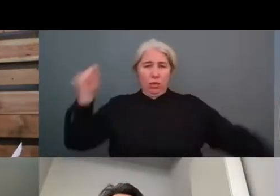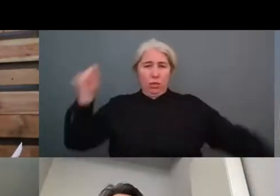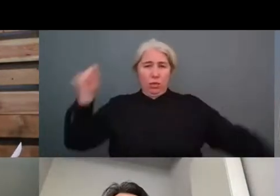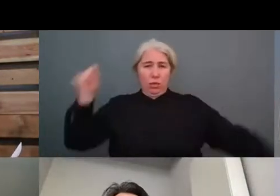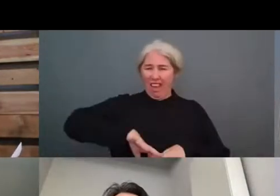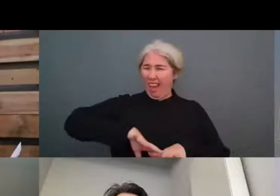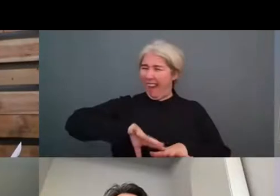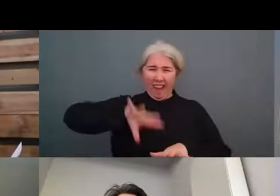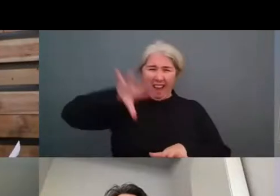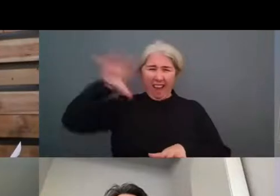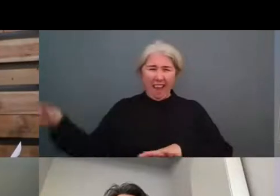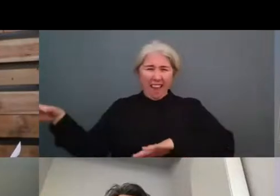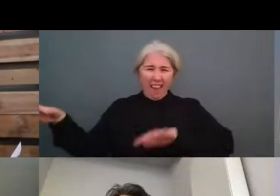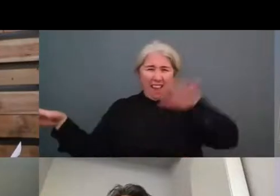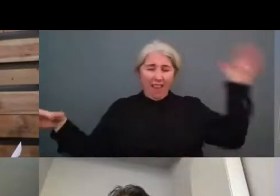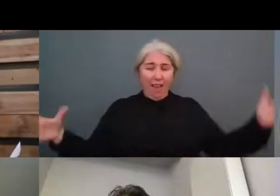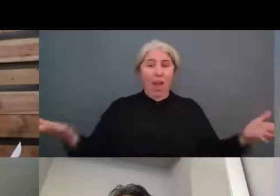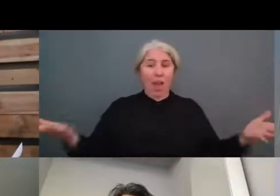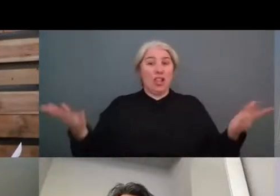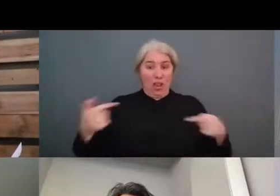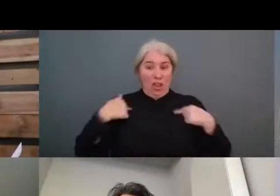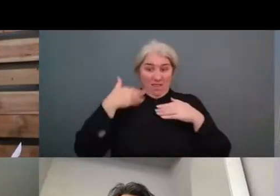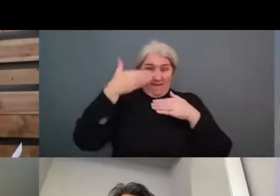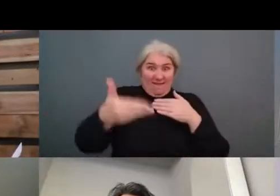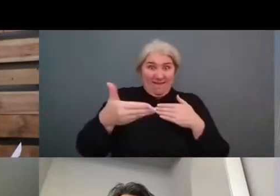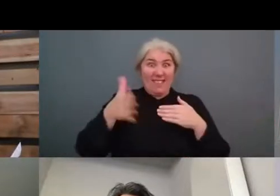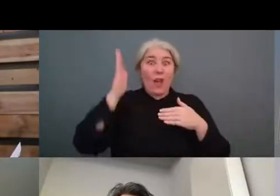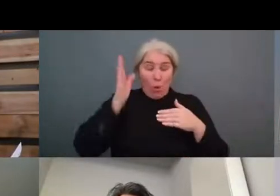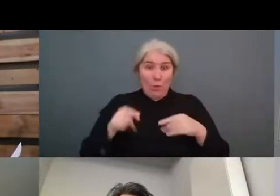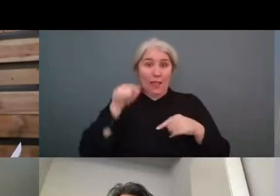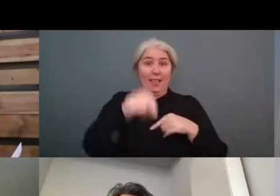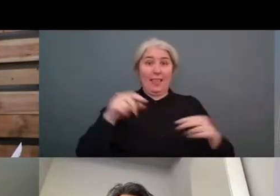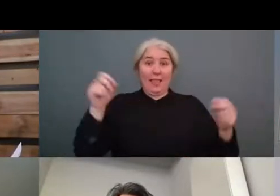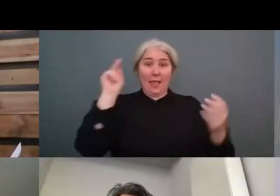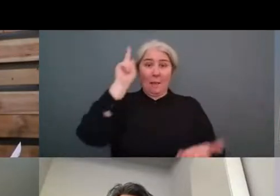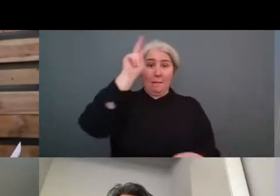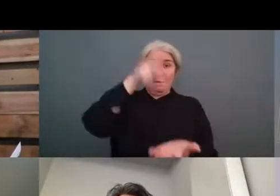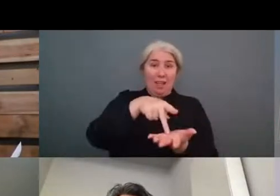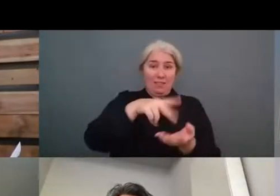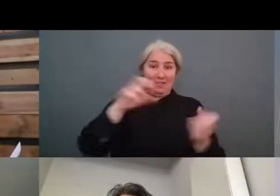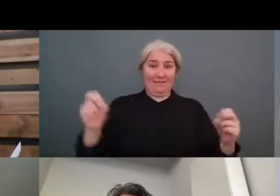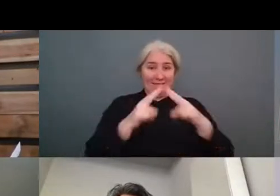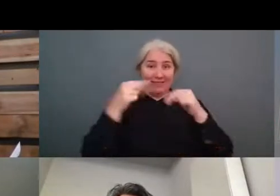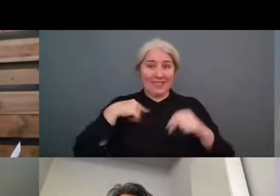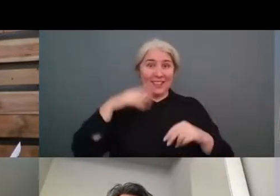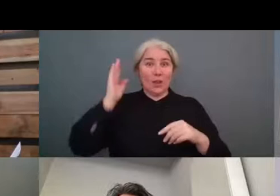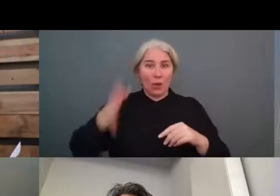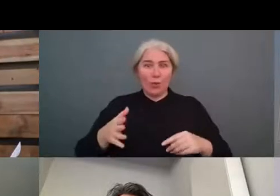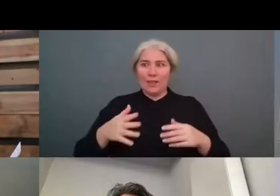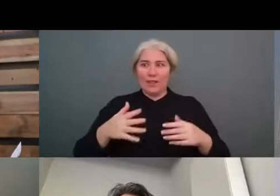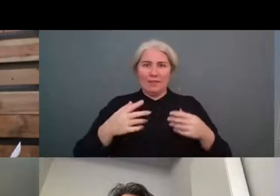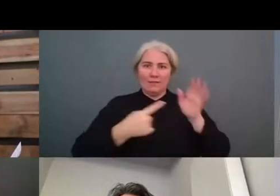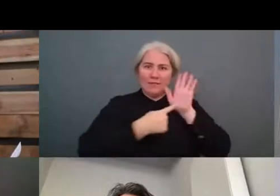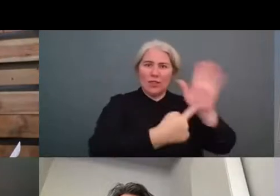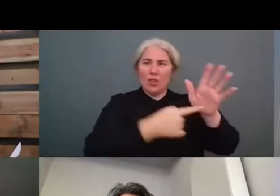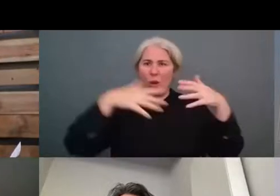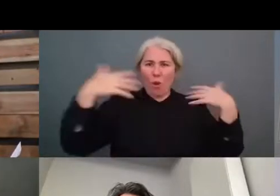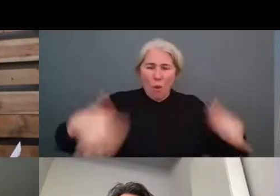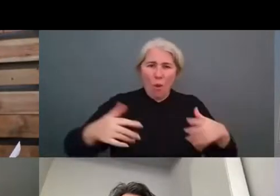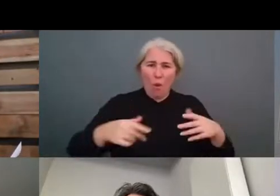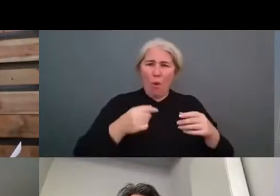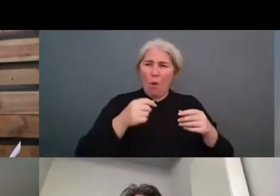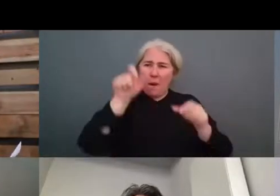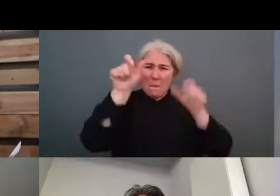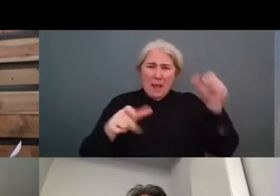butts collection in paris uh and in november i'm going with uh with teo on this great adventure on which we're doing a lot of things